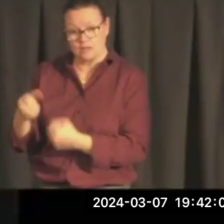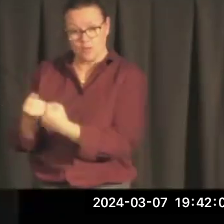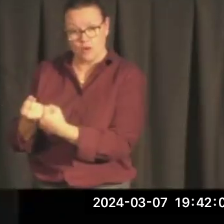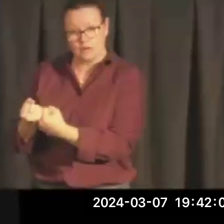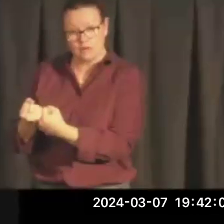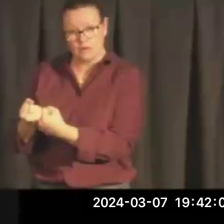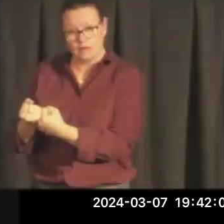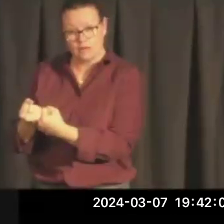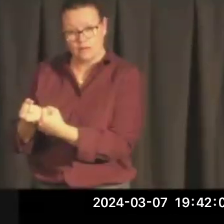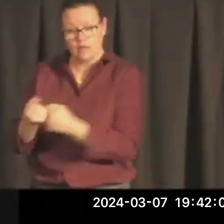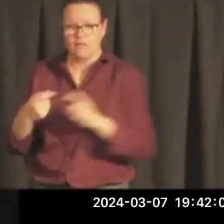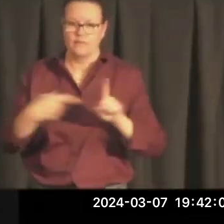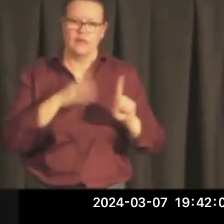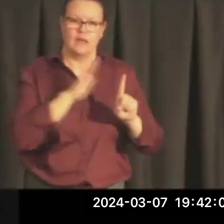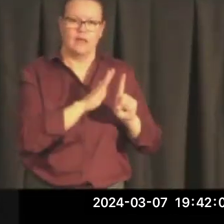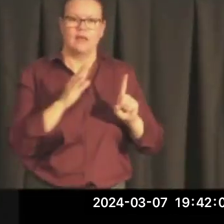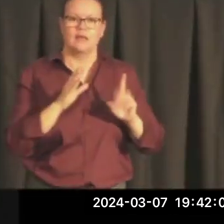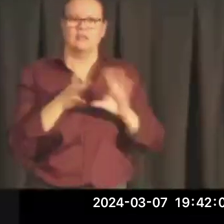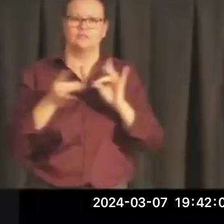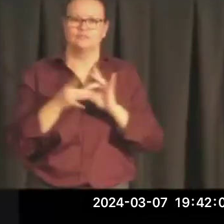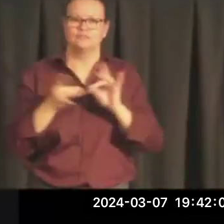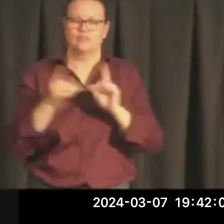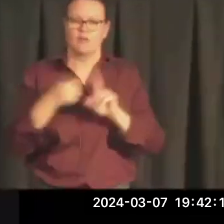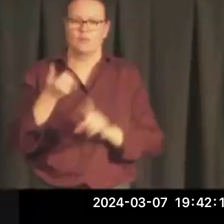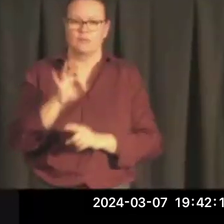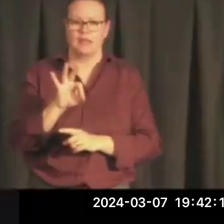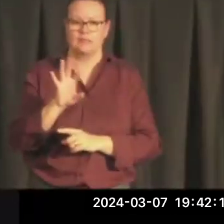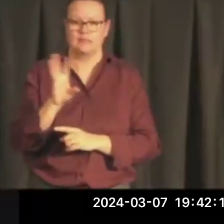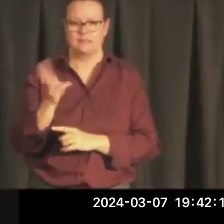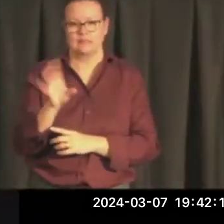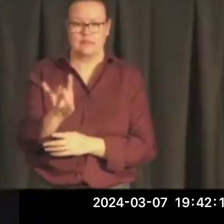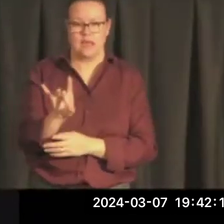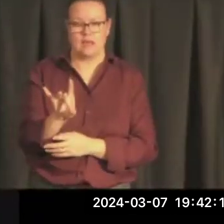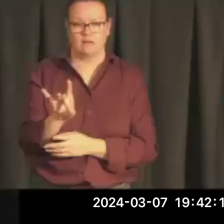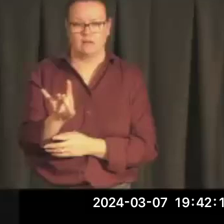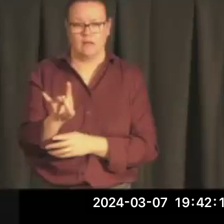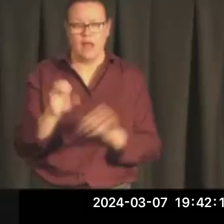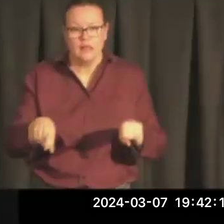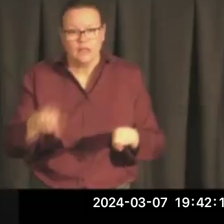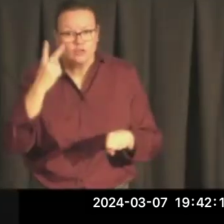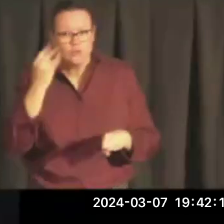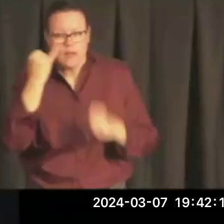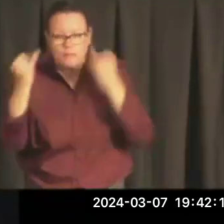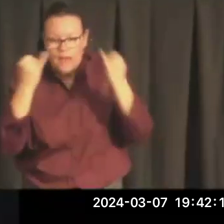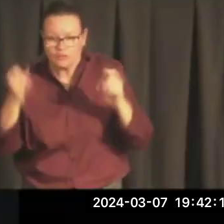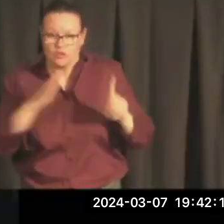You can imagine what he might say about the mass gun attacks at our own time.